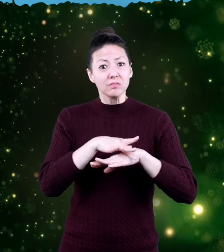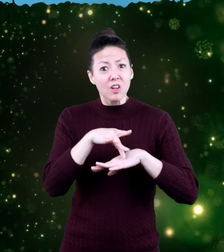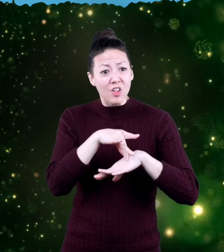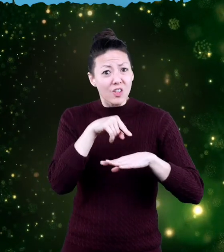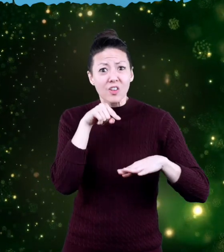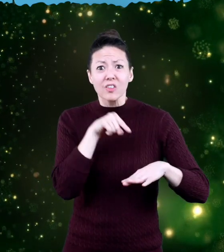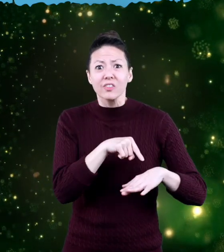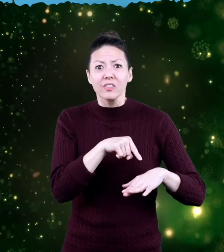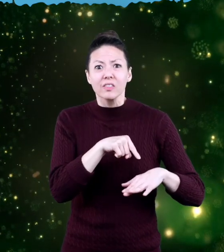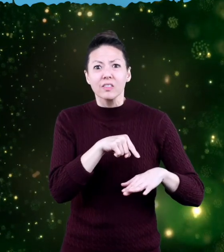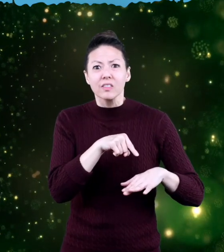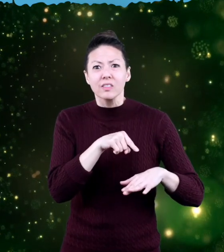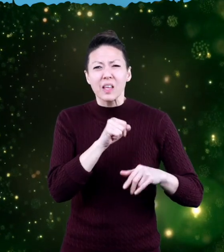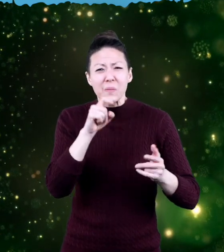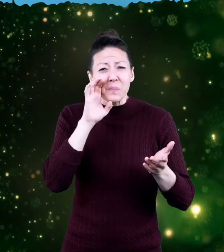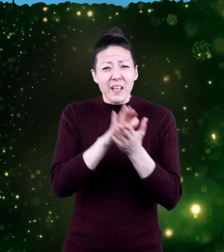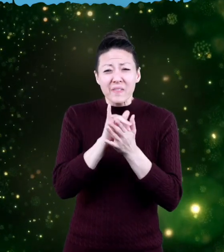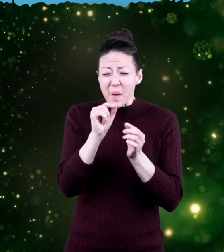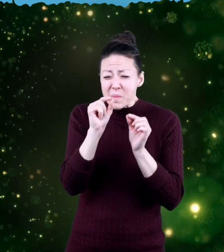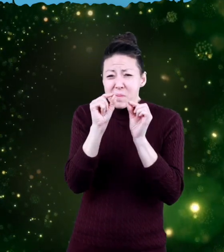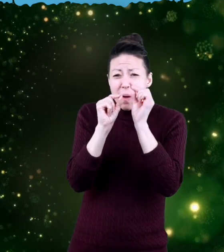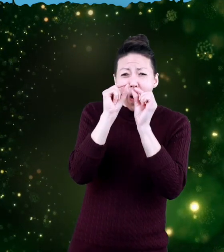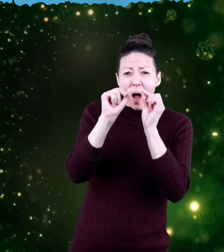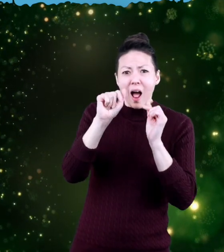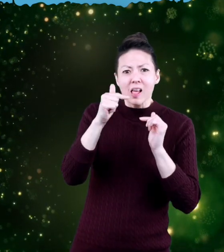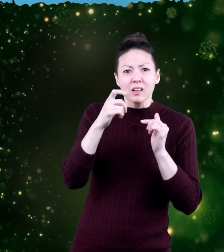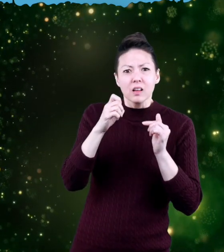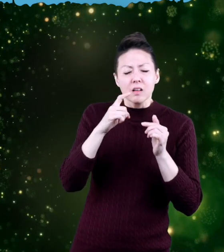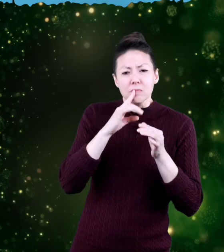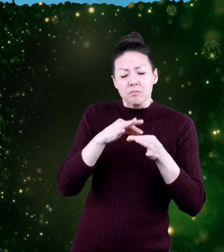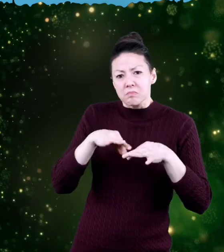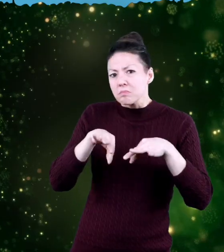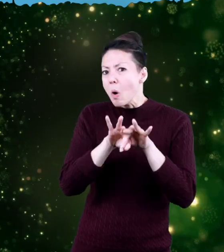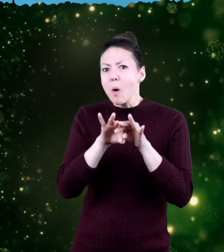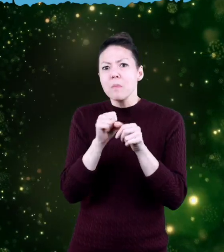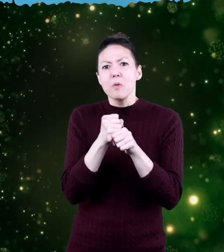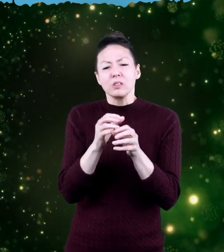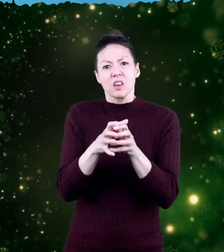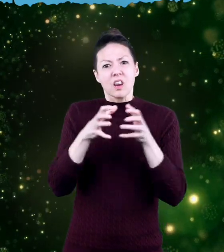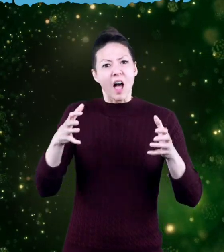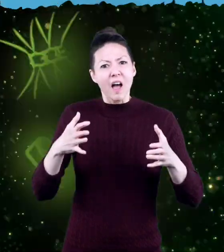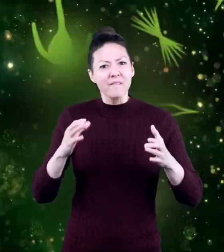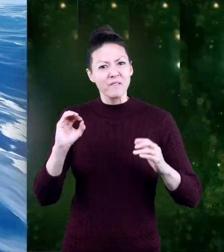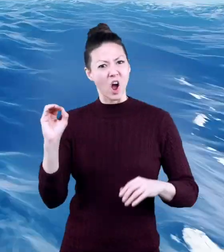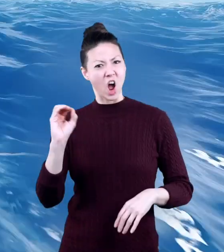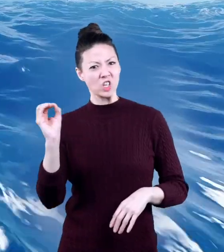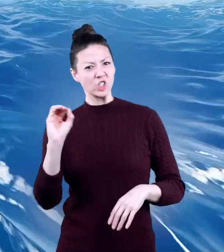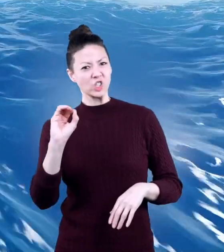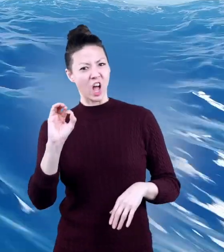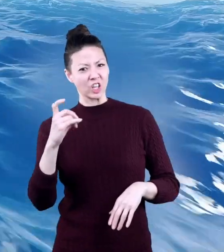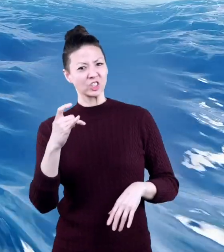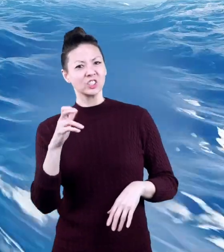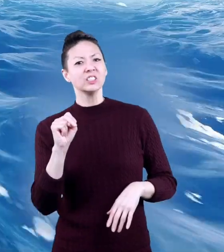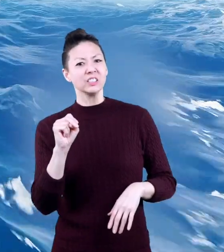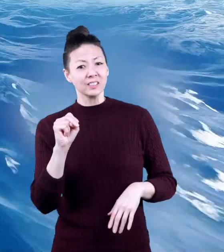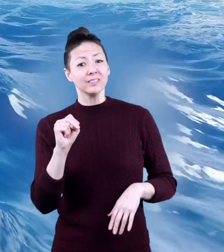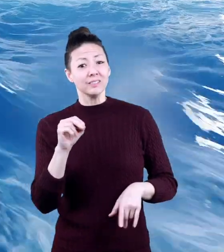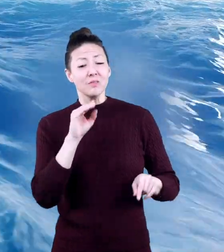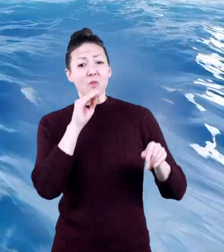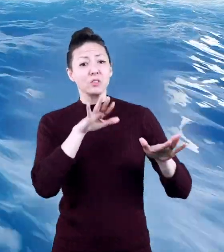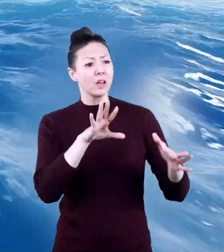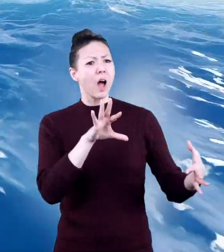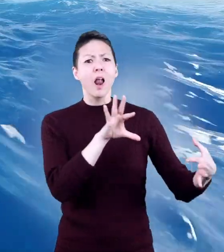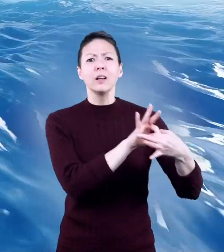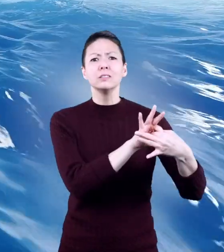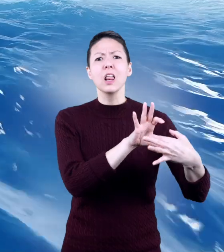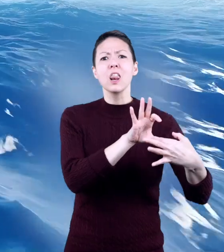earth can you believe that microscopic algae can produce that much oxygen even though all